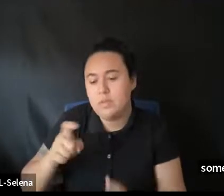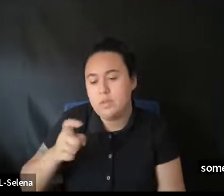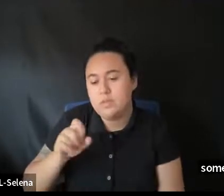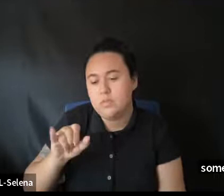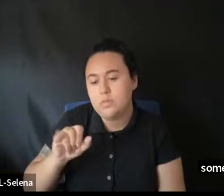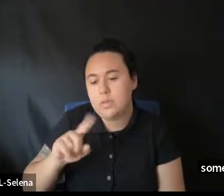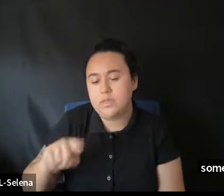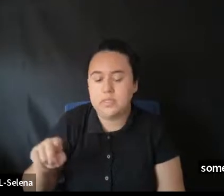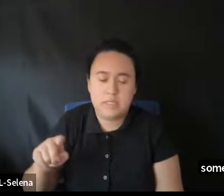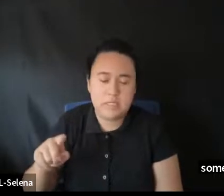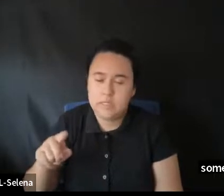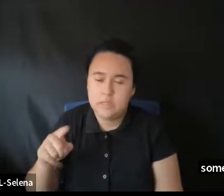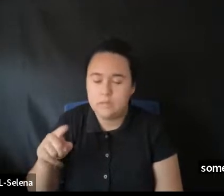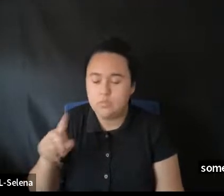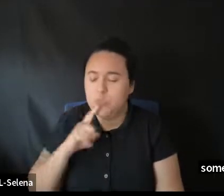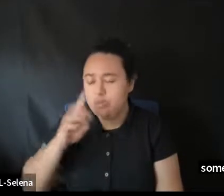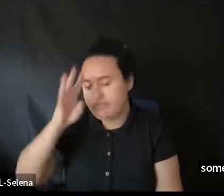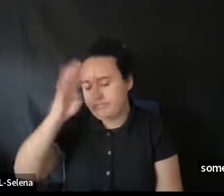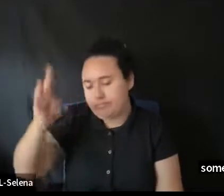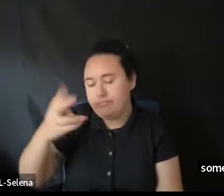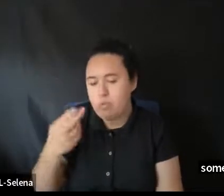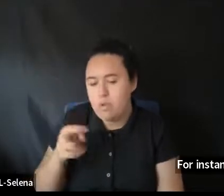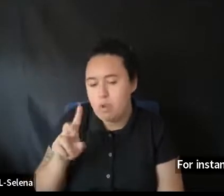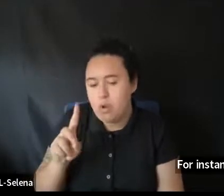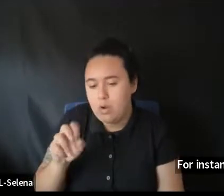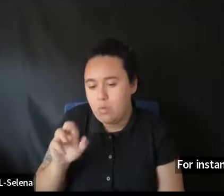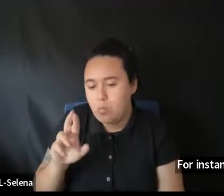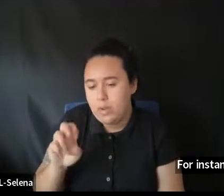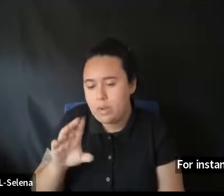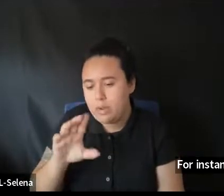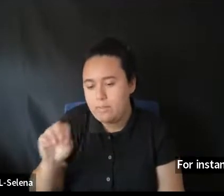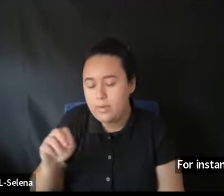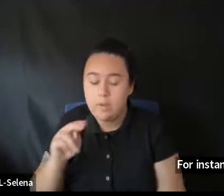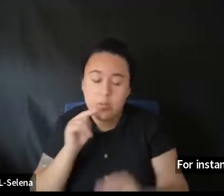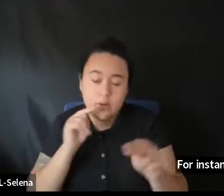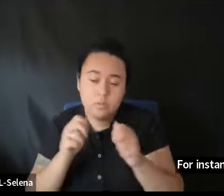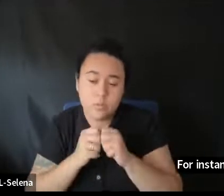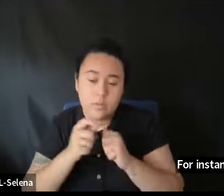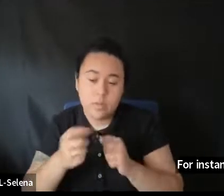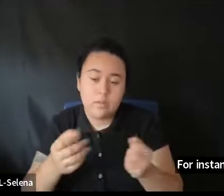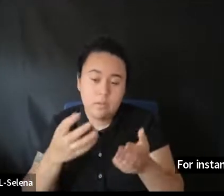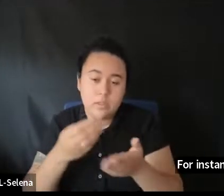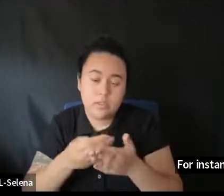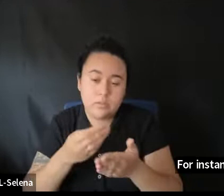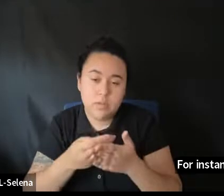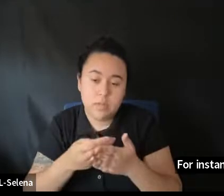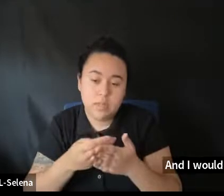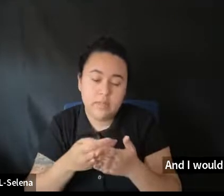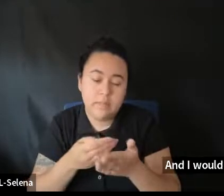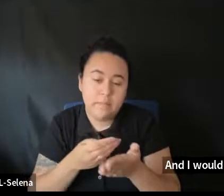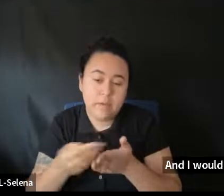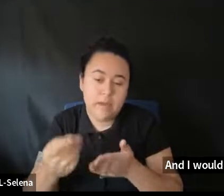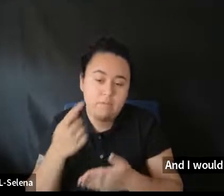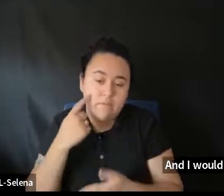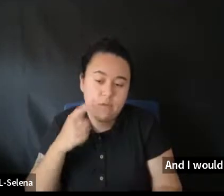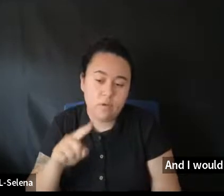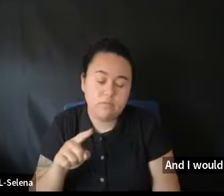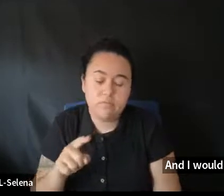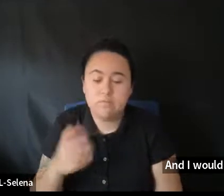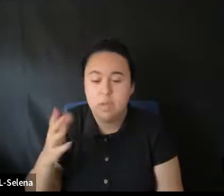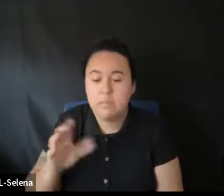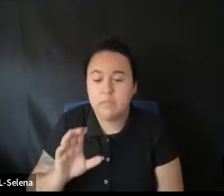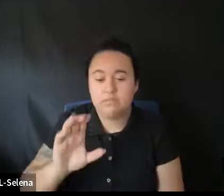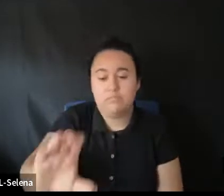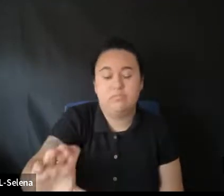Hardware company. And I would negotiate with them on how much they would buy it for. So it could be they'd buy it for